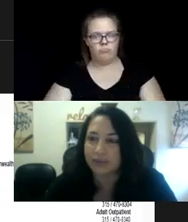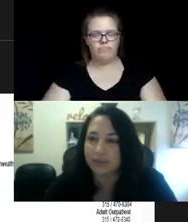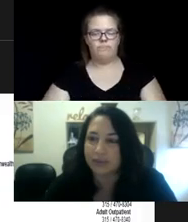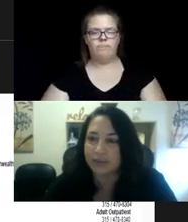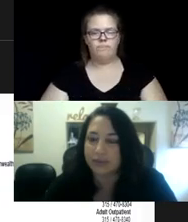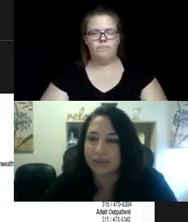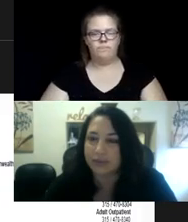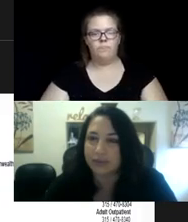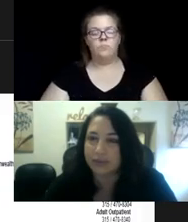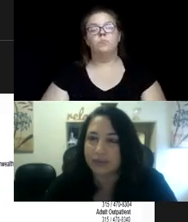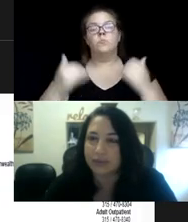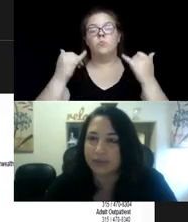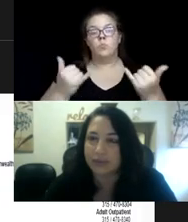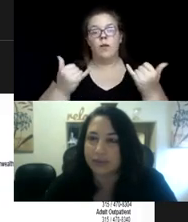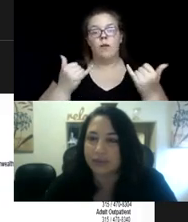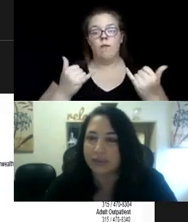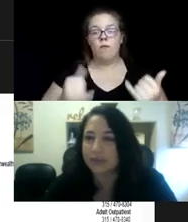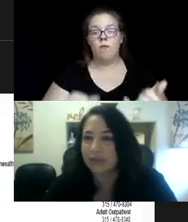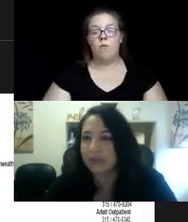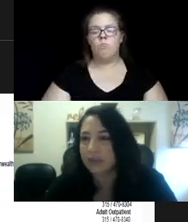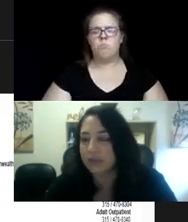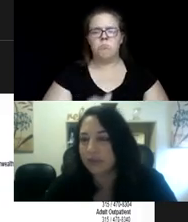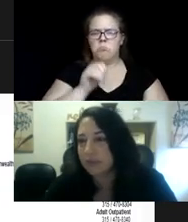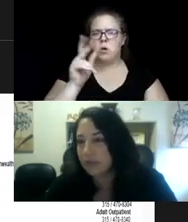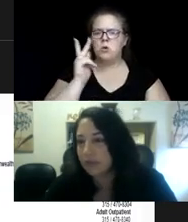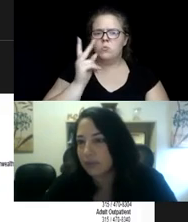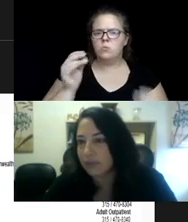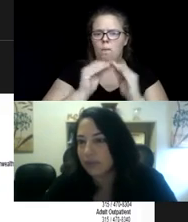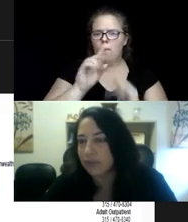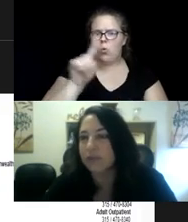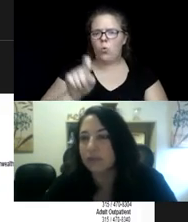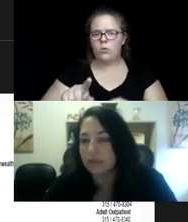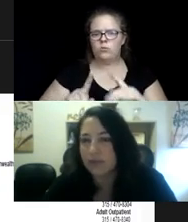So at this point, I don't see any other questions.